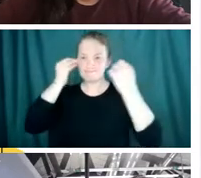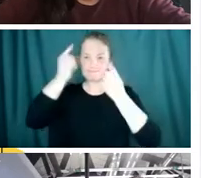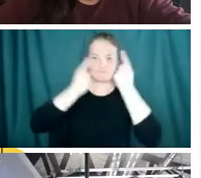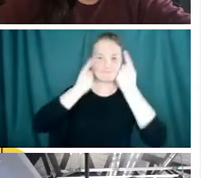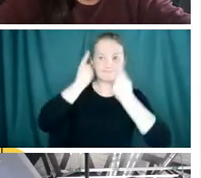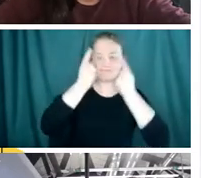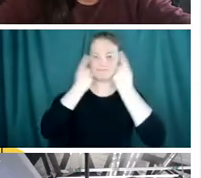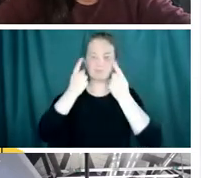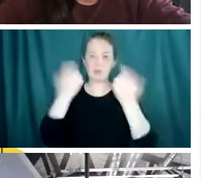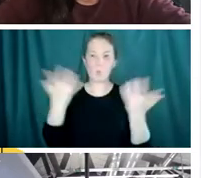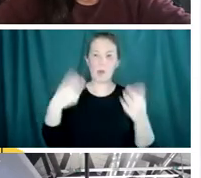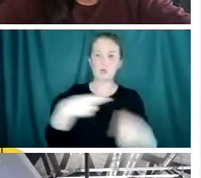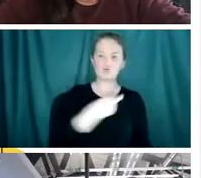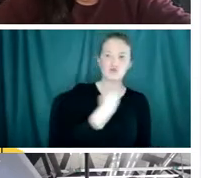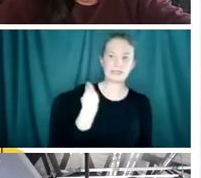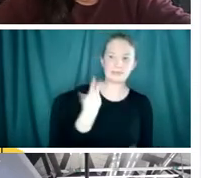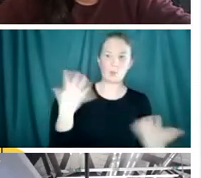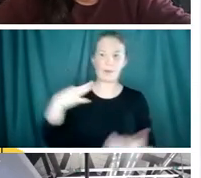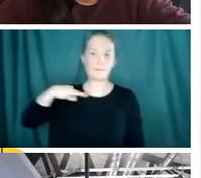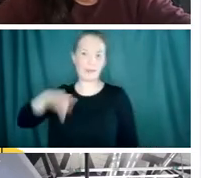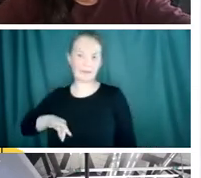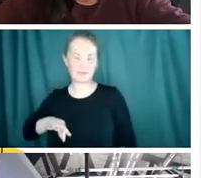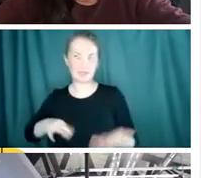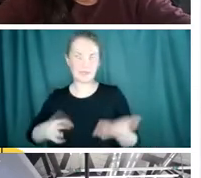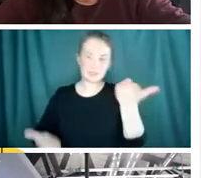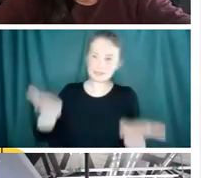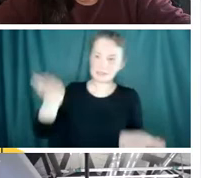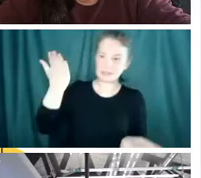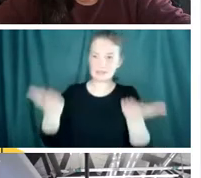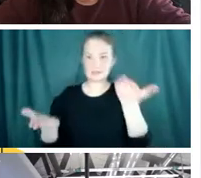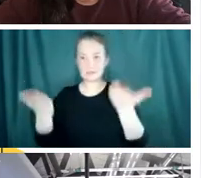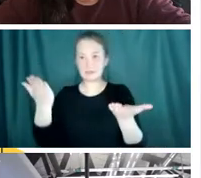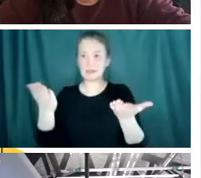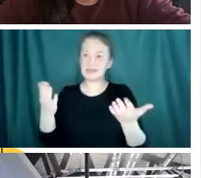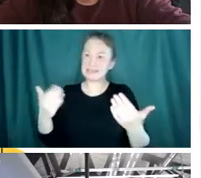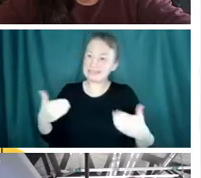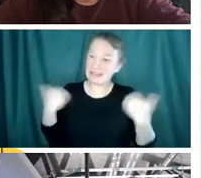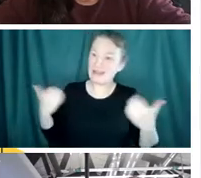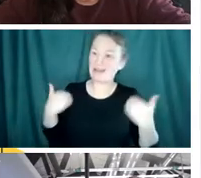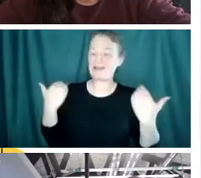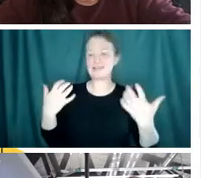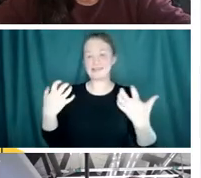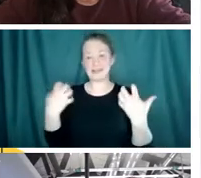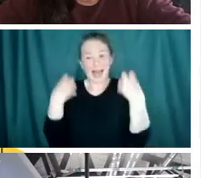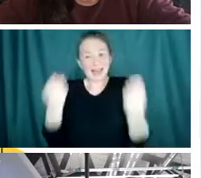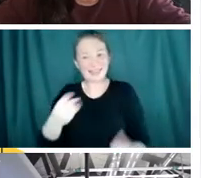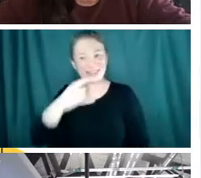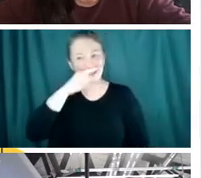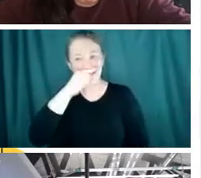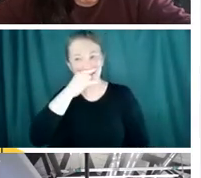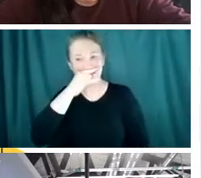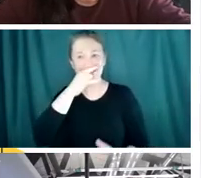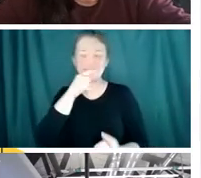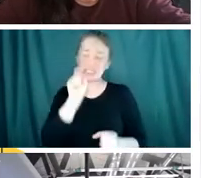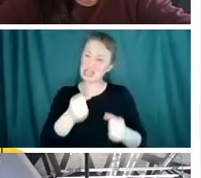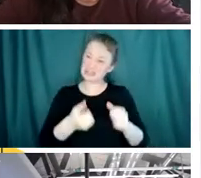and the healthier they are, the more they have to lose, and the cleaner the side effect profile